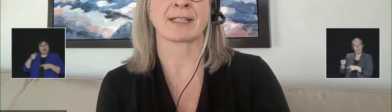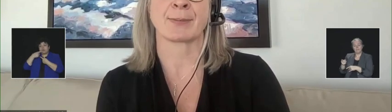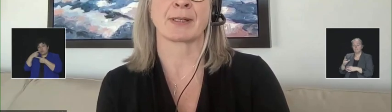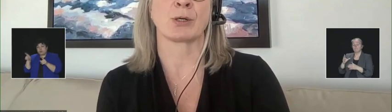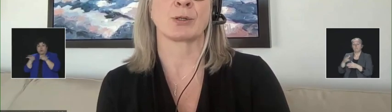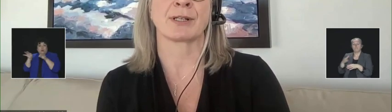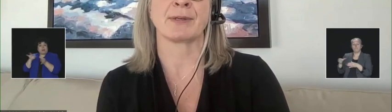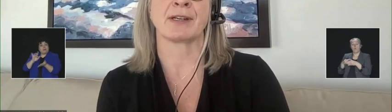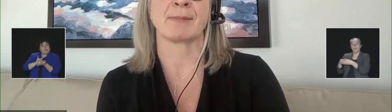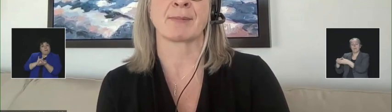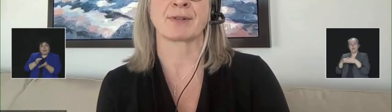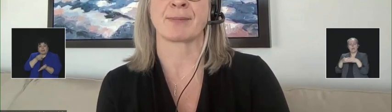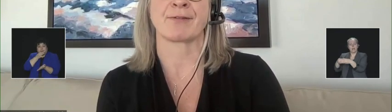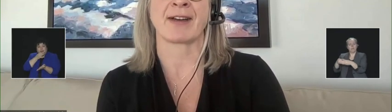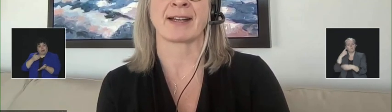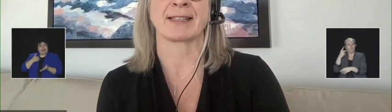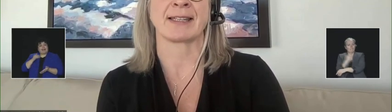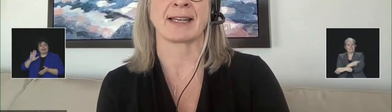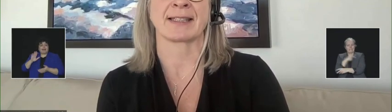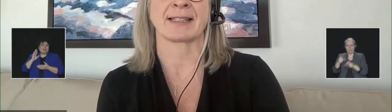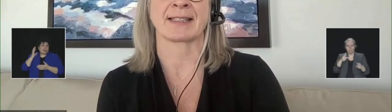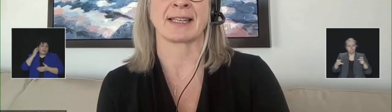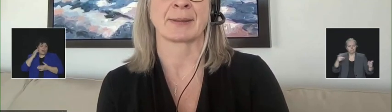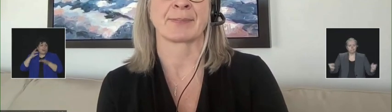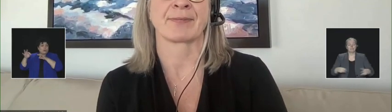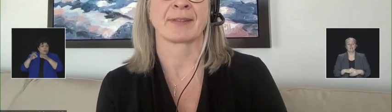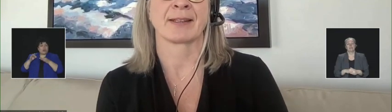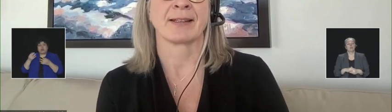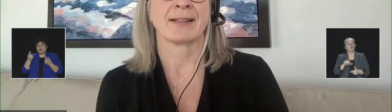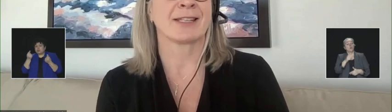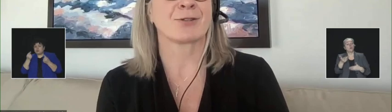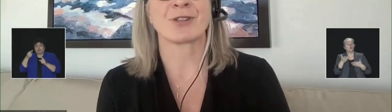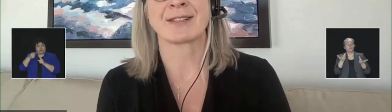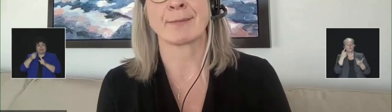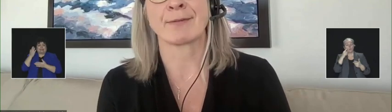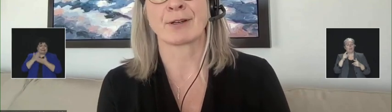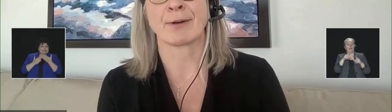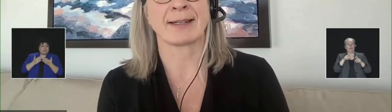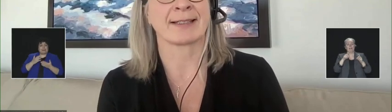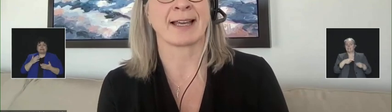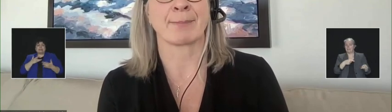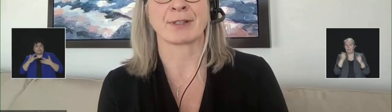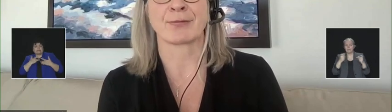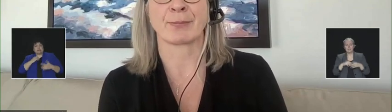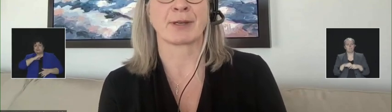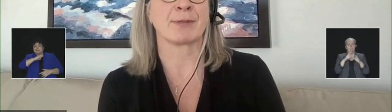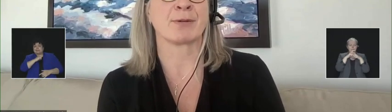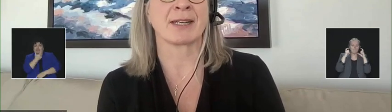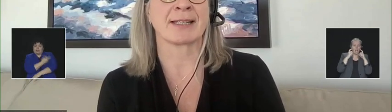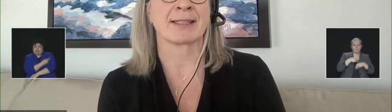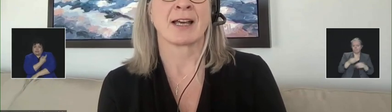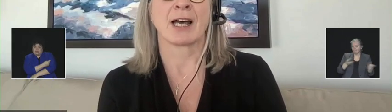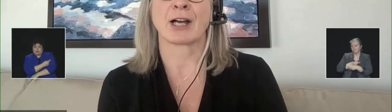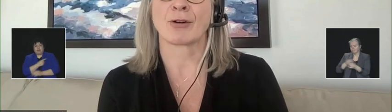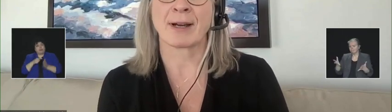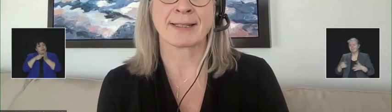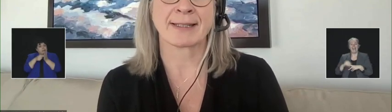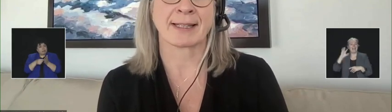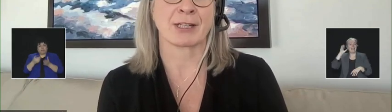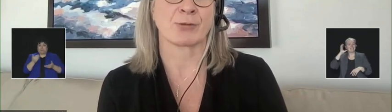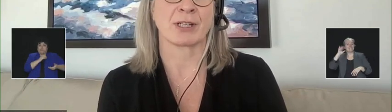podcasts with local community members about vaccine hesitancy. These are just some of the great examples from communities